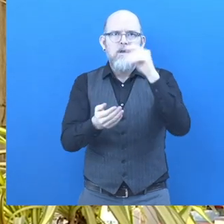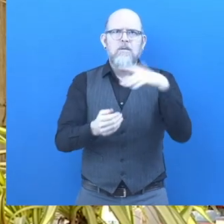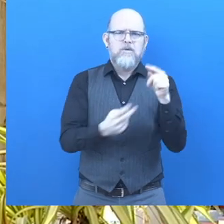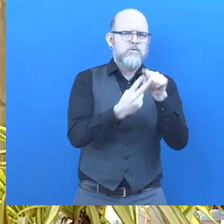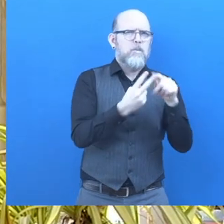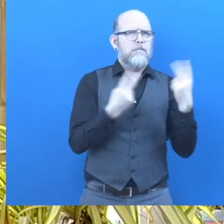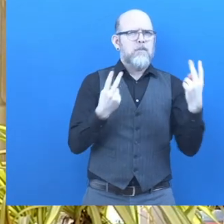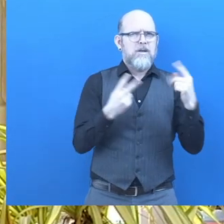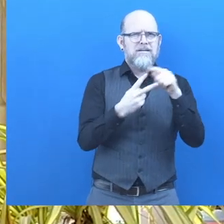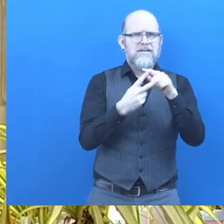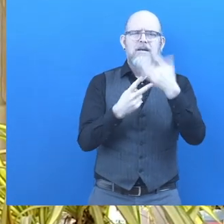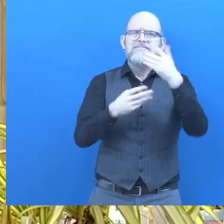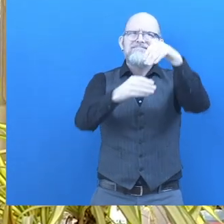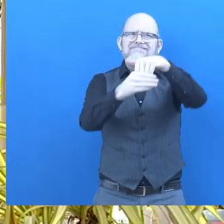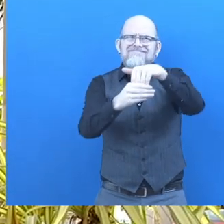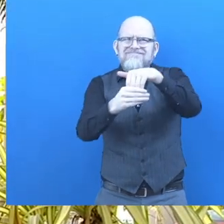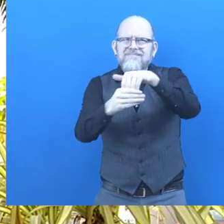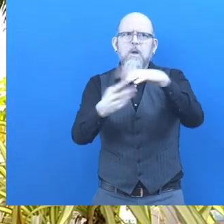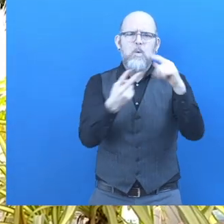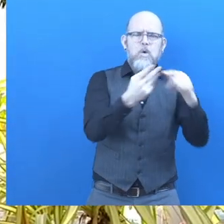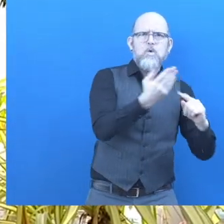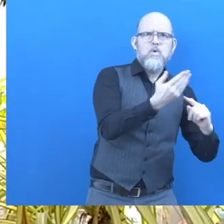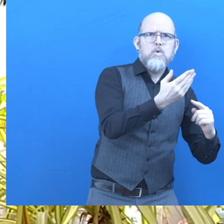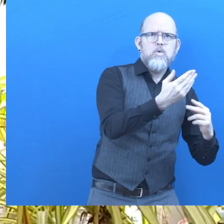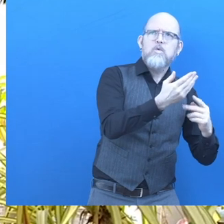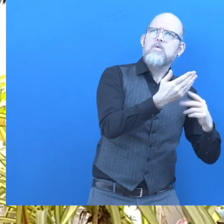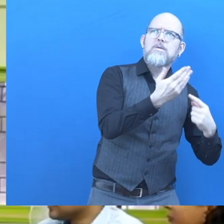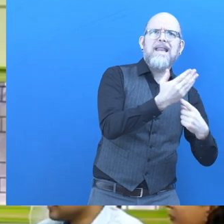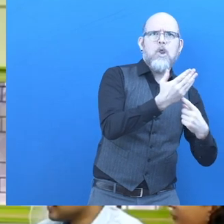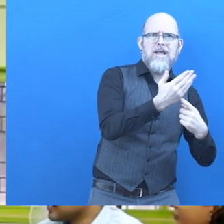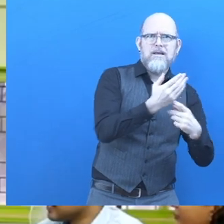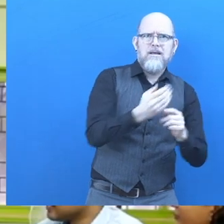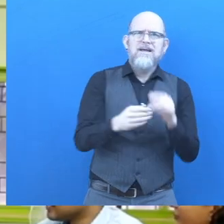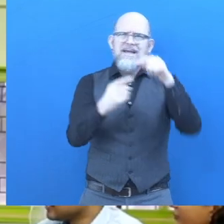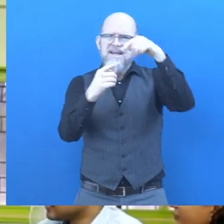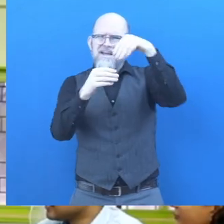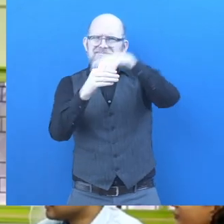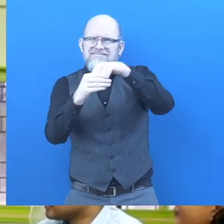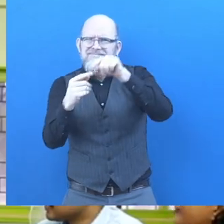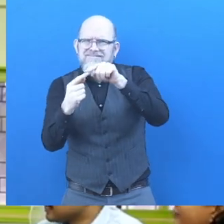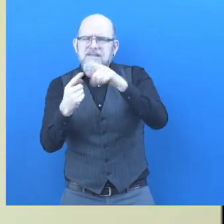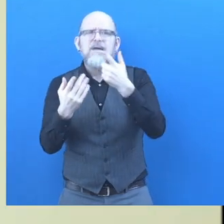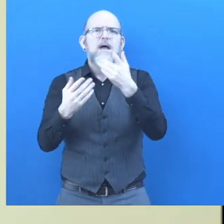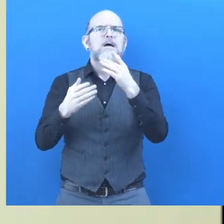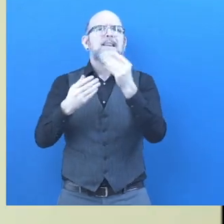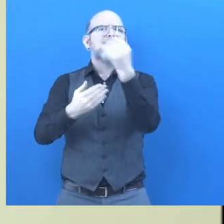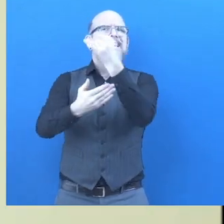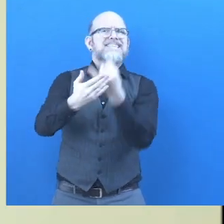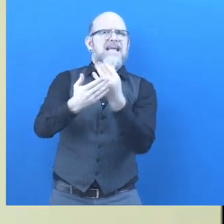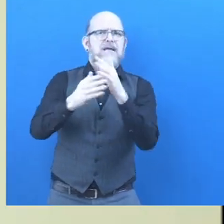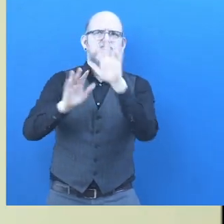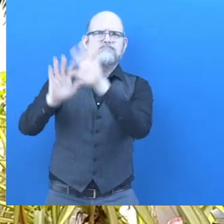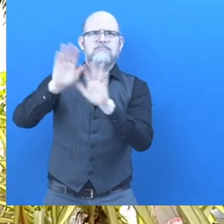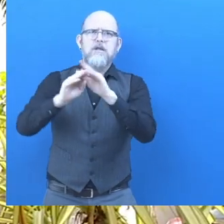innovation. One is content, and the second is technology itself. The content is designed based on our deep insights that we have